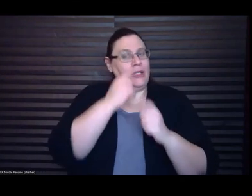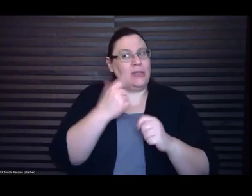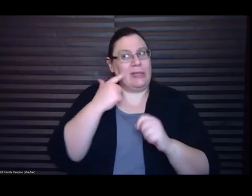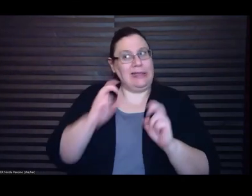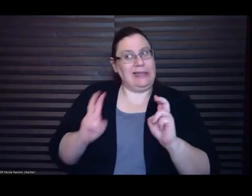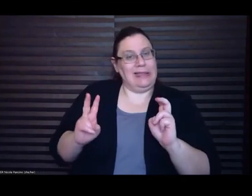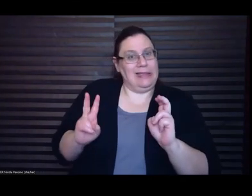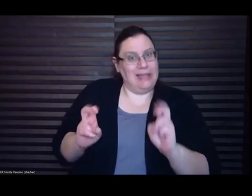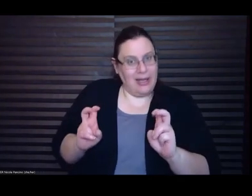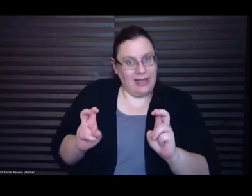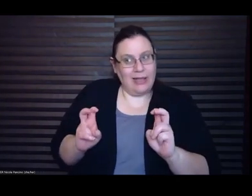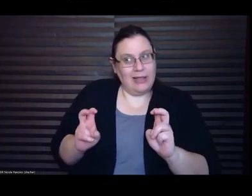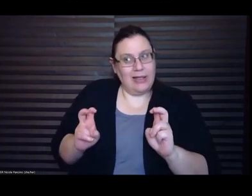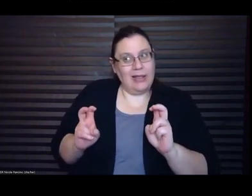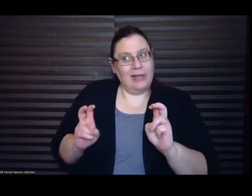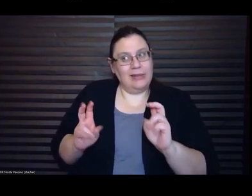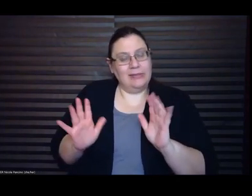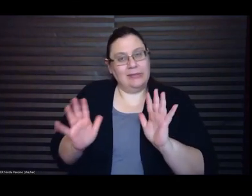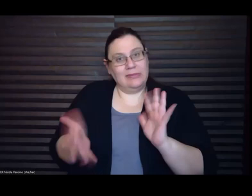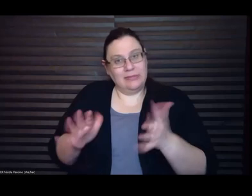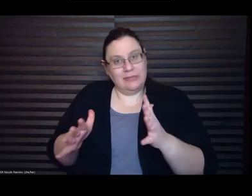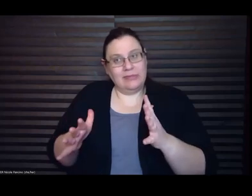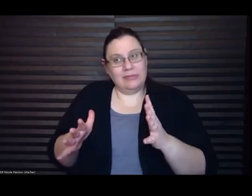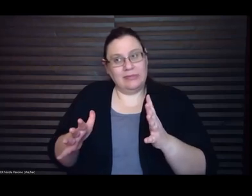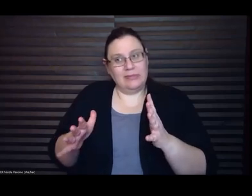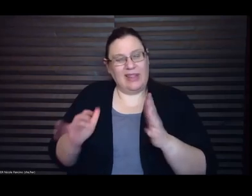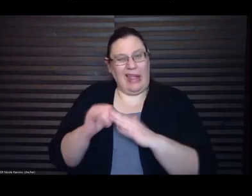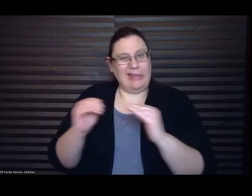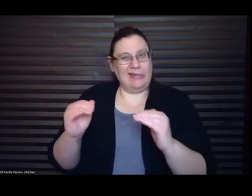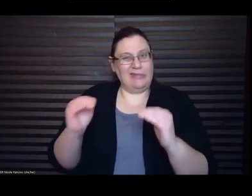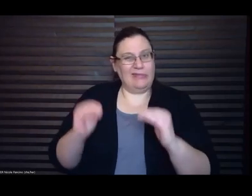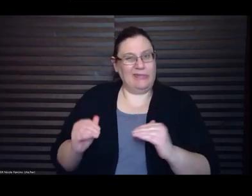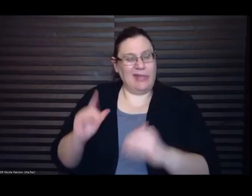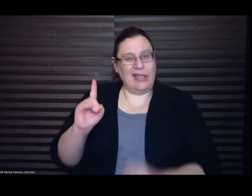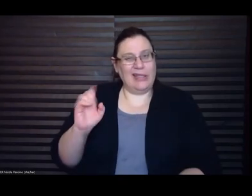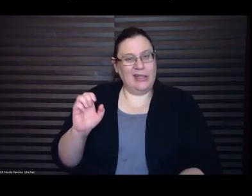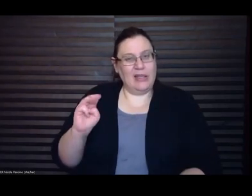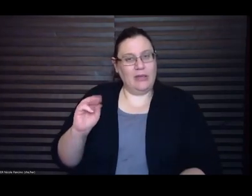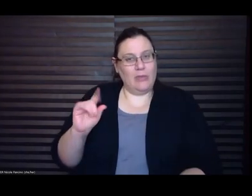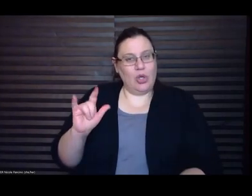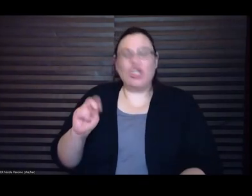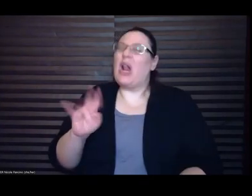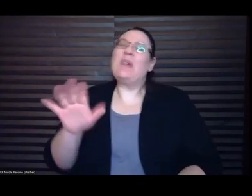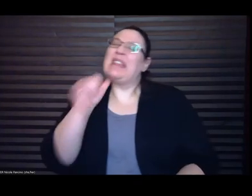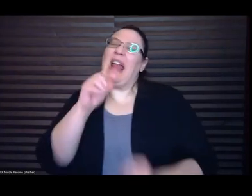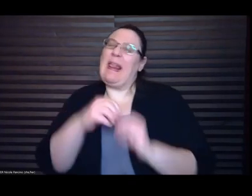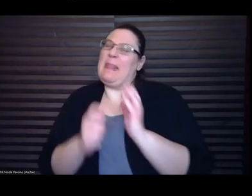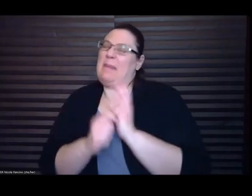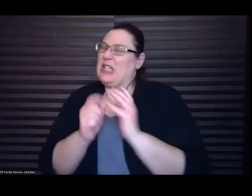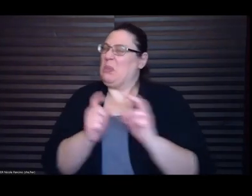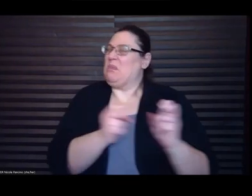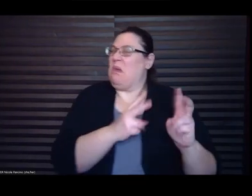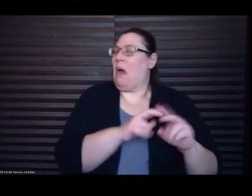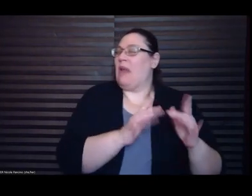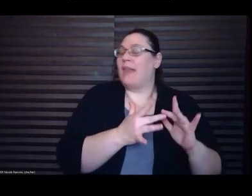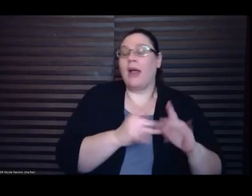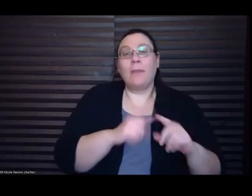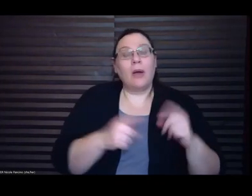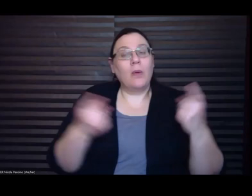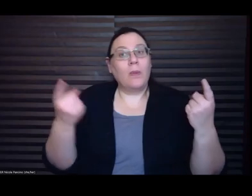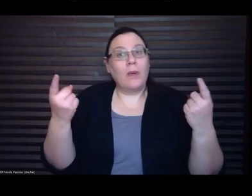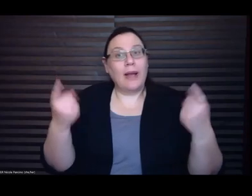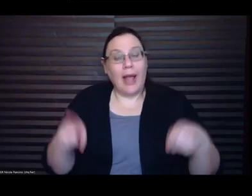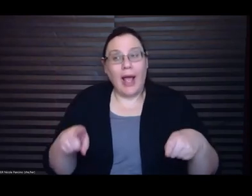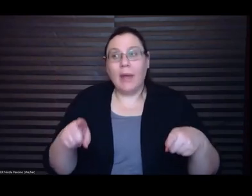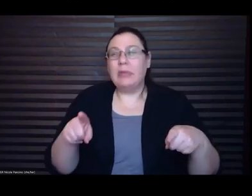like it's like oh we're not going to put it in the print magazine but we'll put it online but what ended up happening was a million bajillion people read that story and like